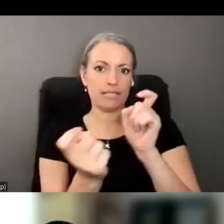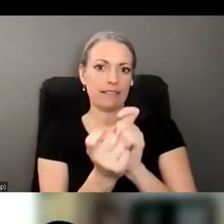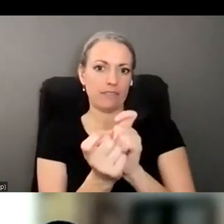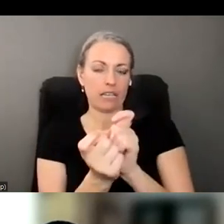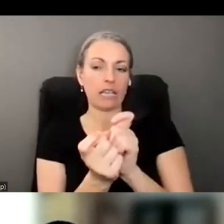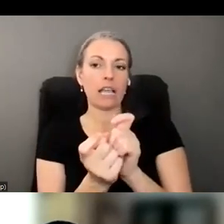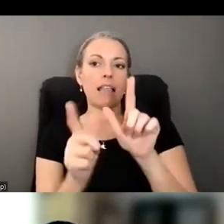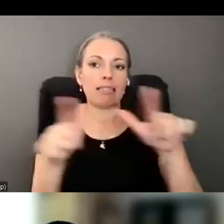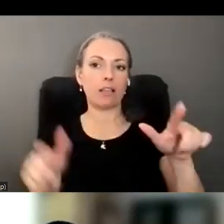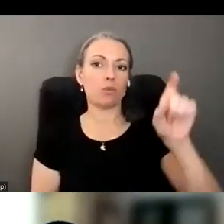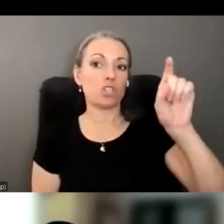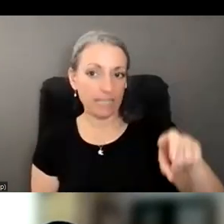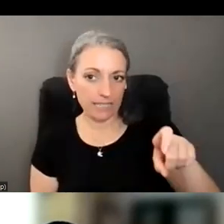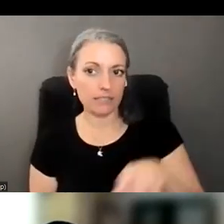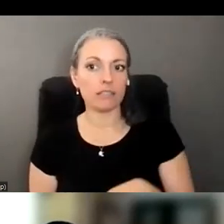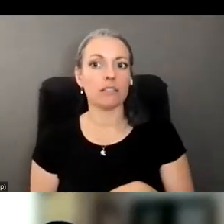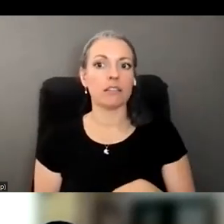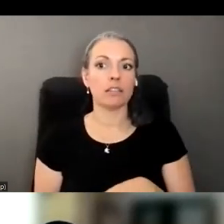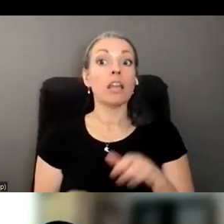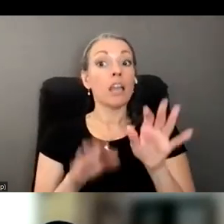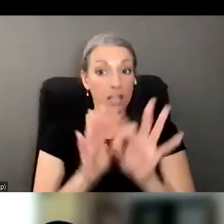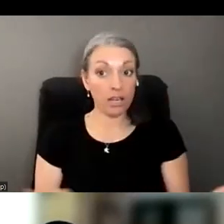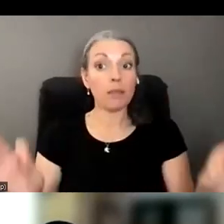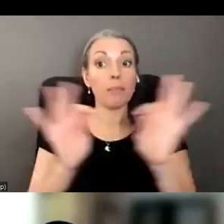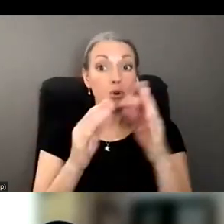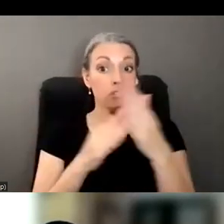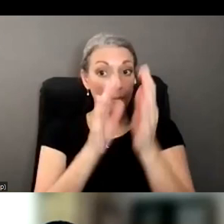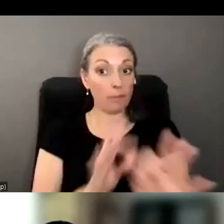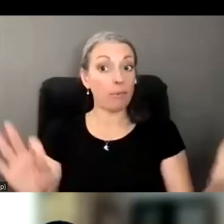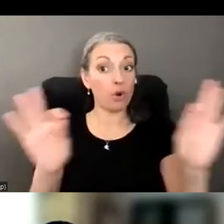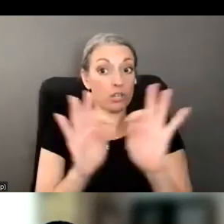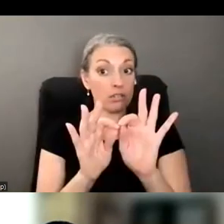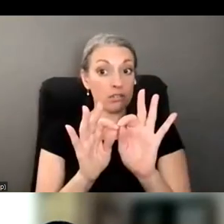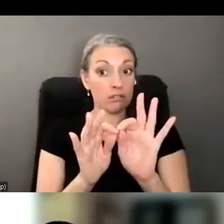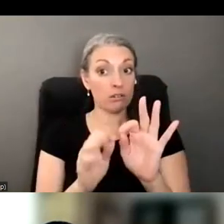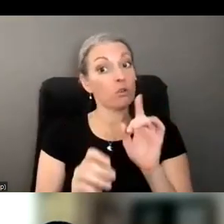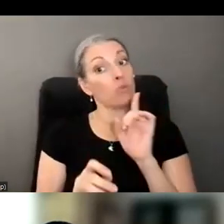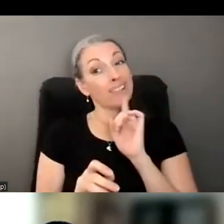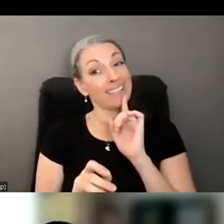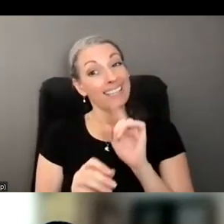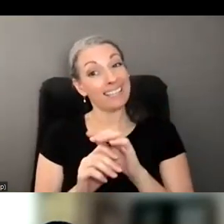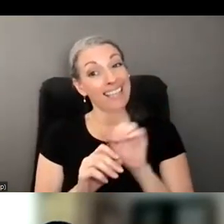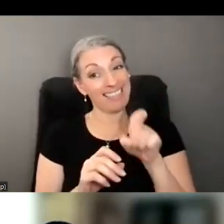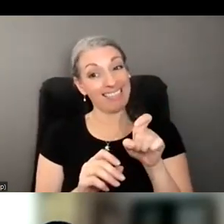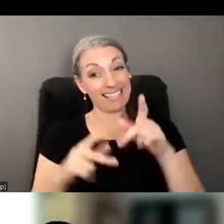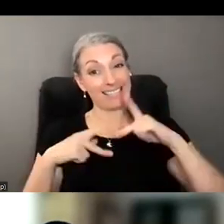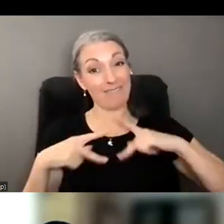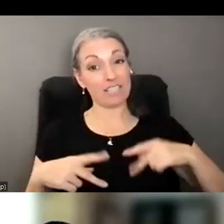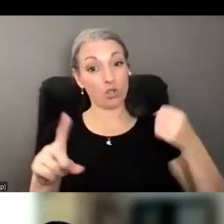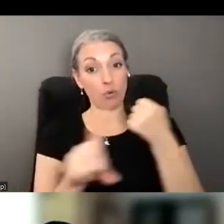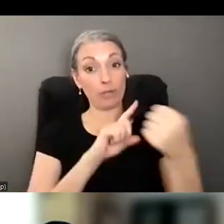needs. And then, most importantly, because it is, um, potentially a, uh, physical abuse,